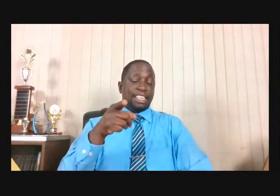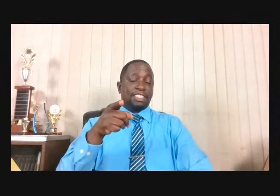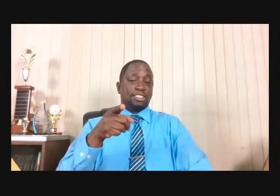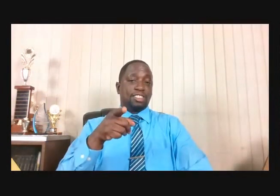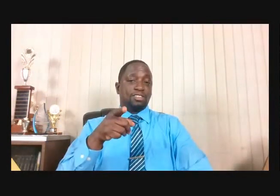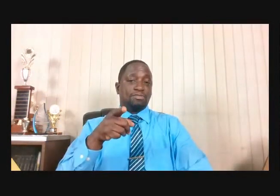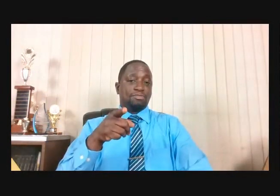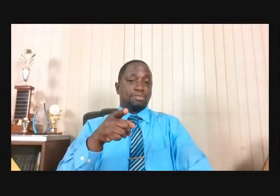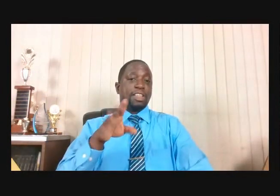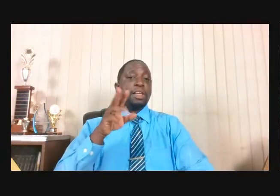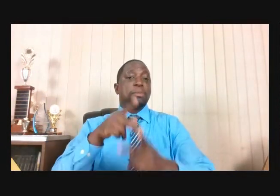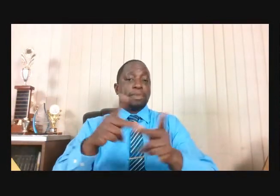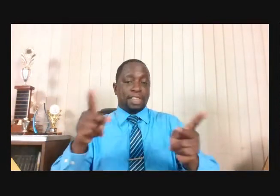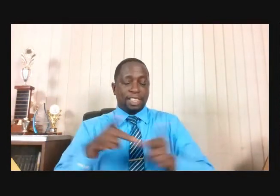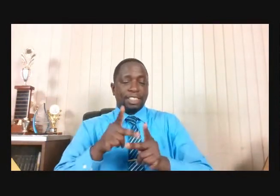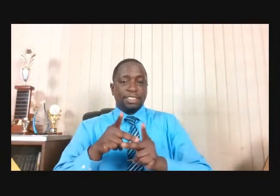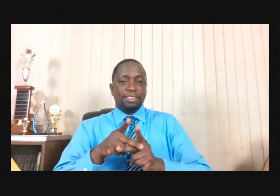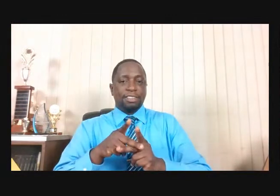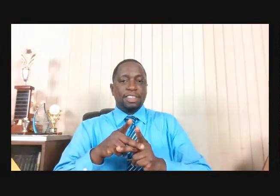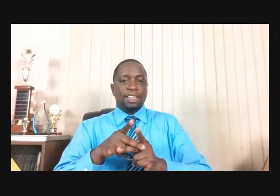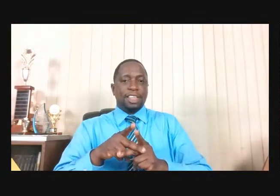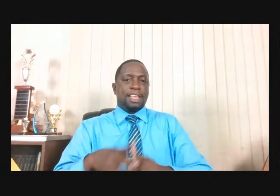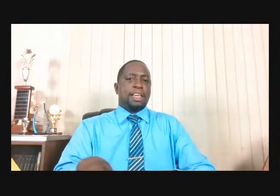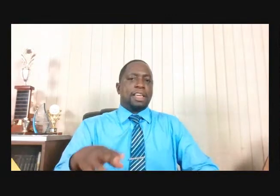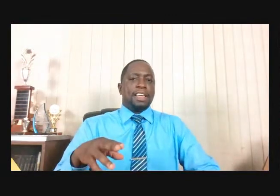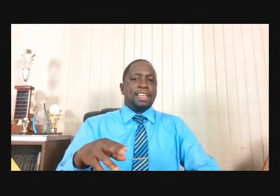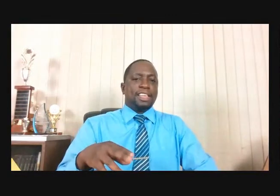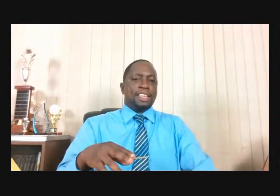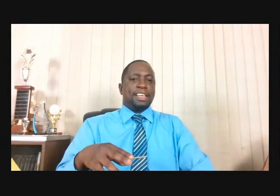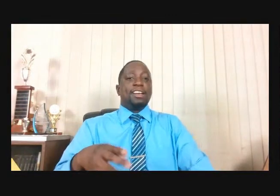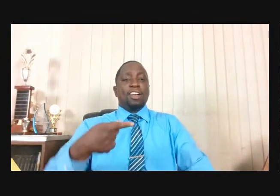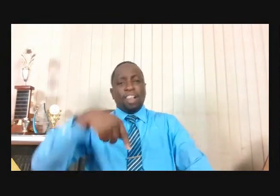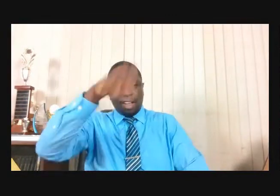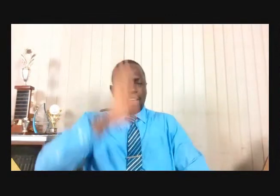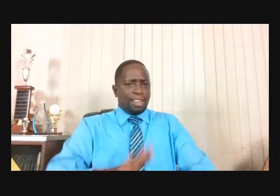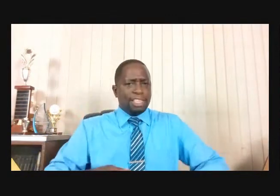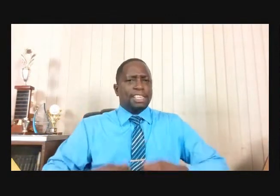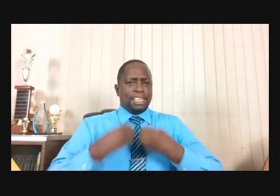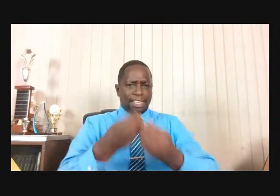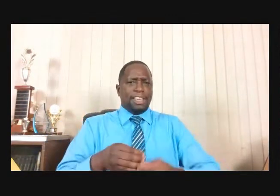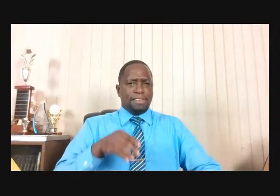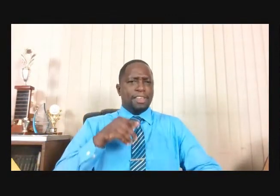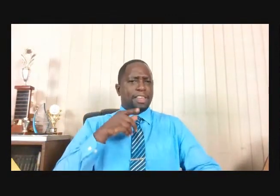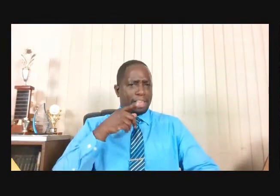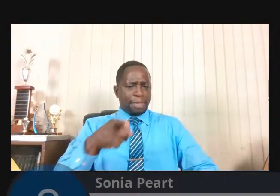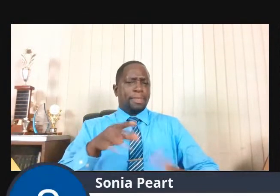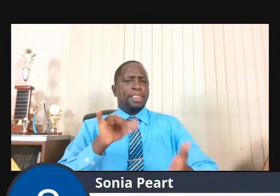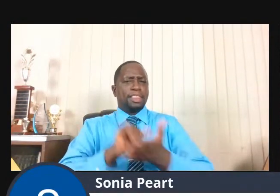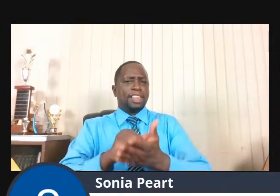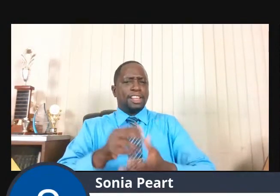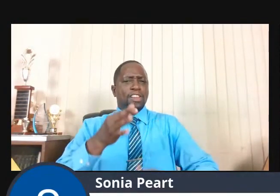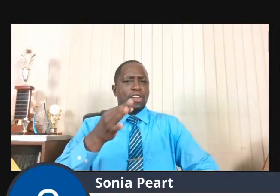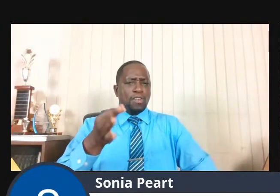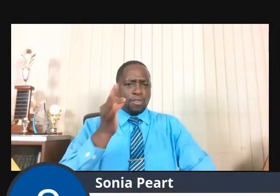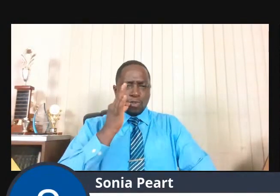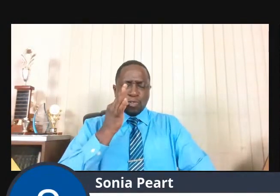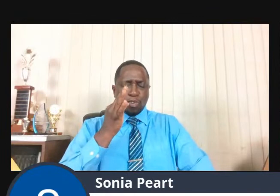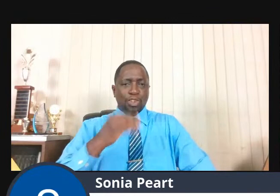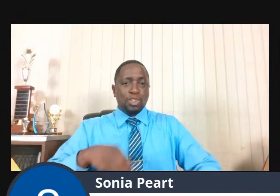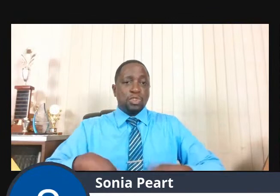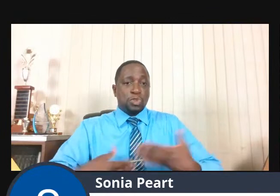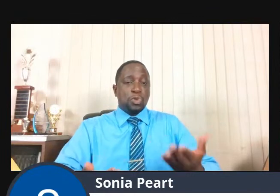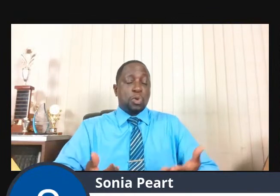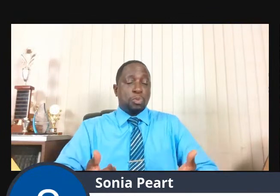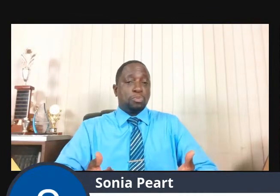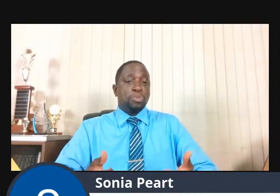strengthened him. And he was able to move for 40 days and 40 nights for that journey. A